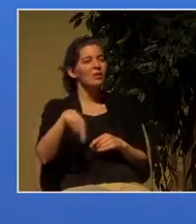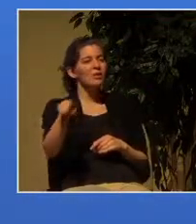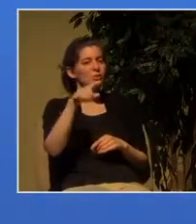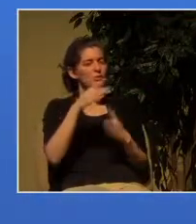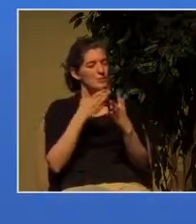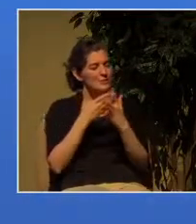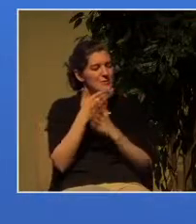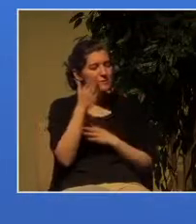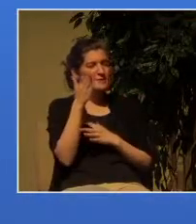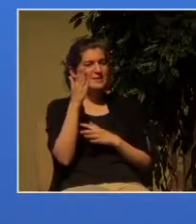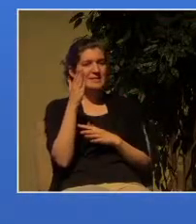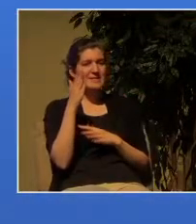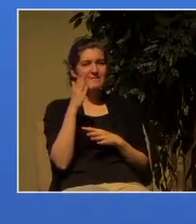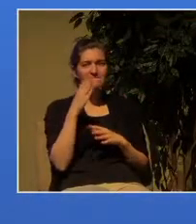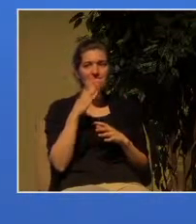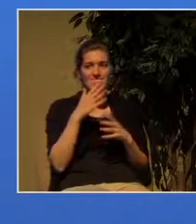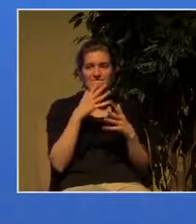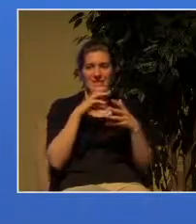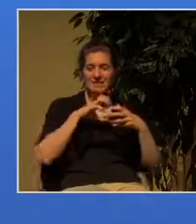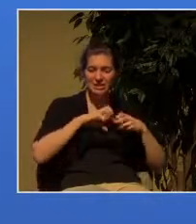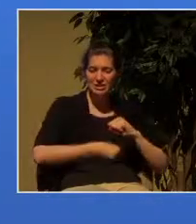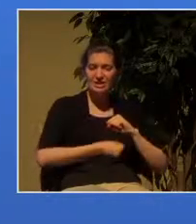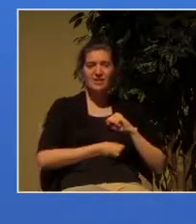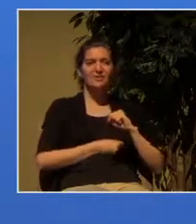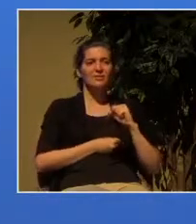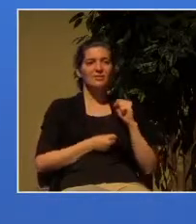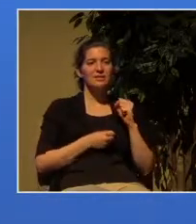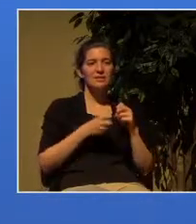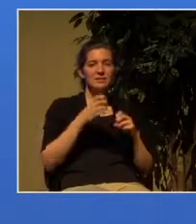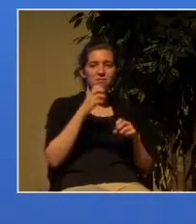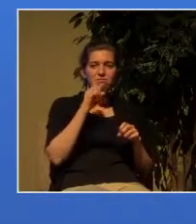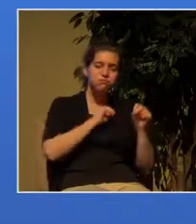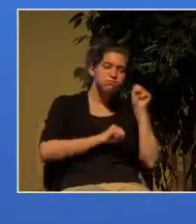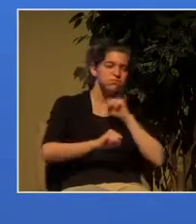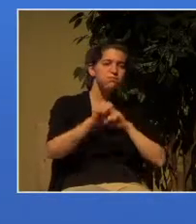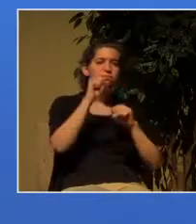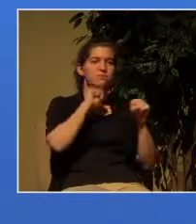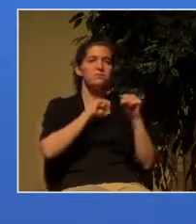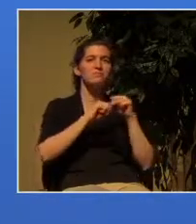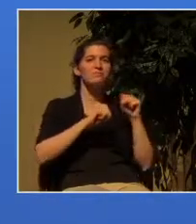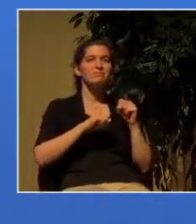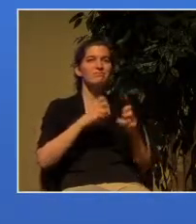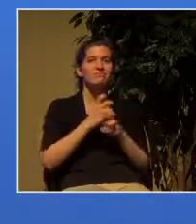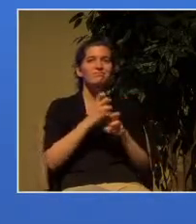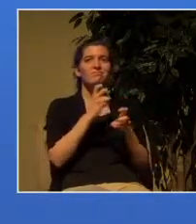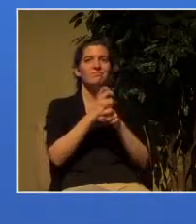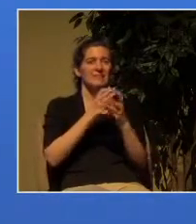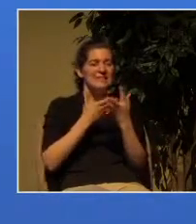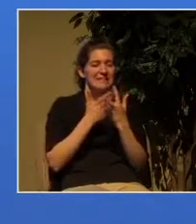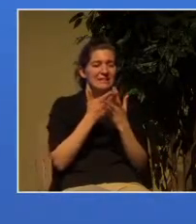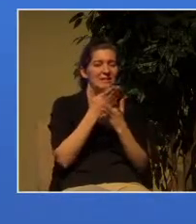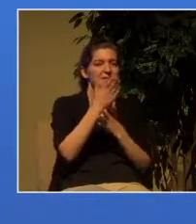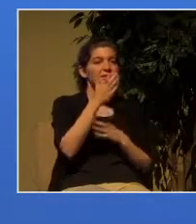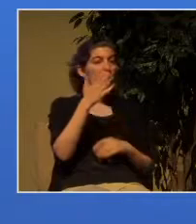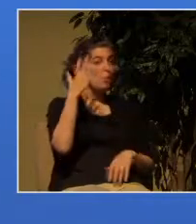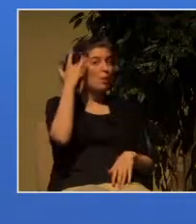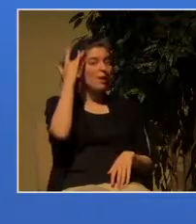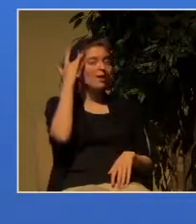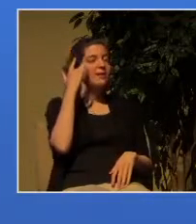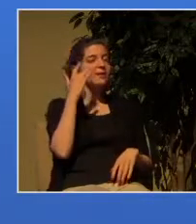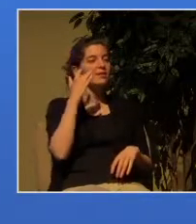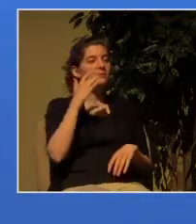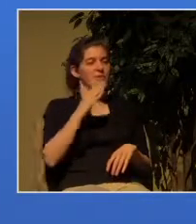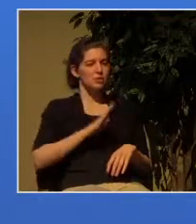kinds of trials these have come so that your faith of greater worth than gold which